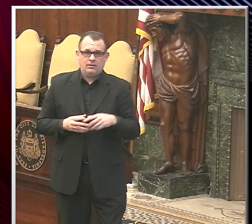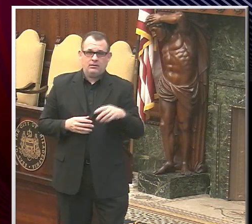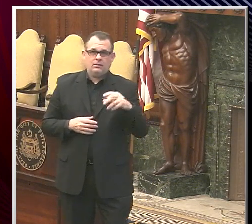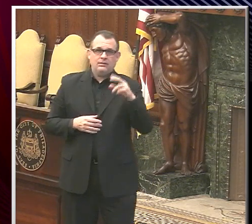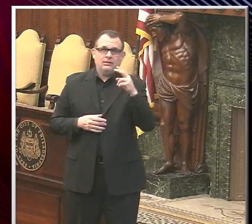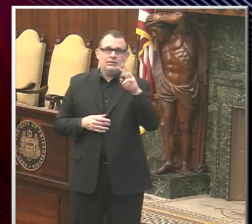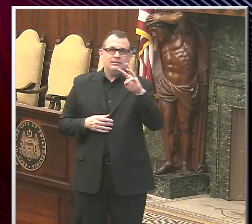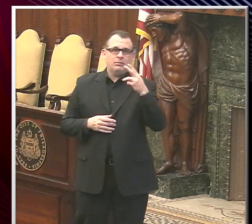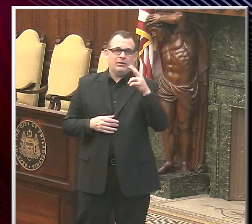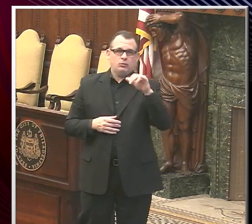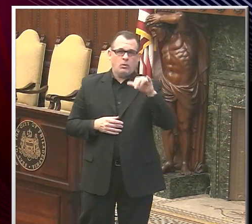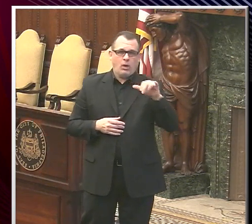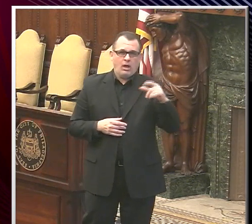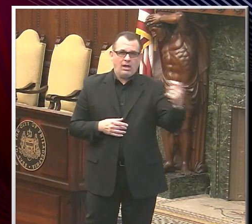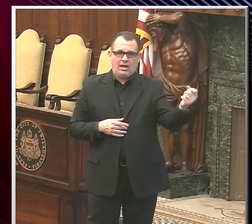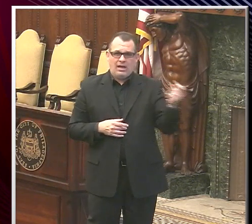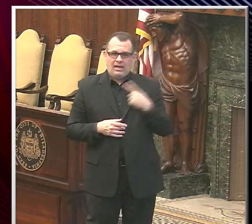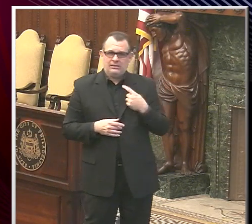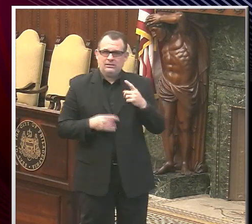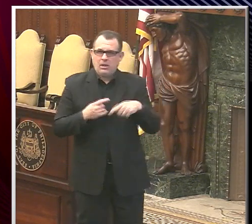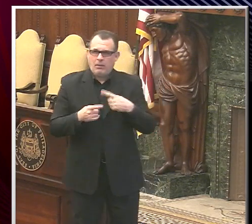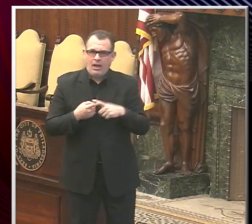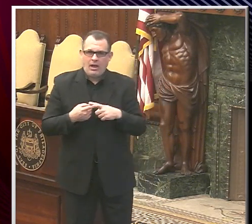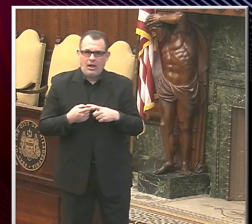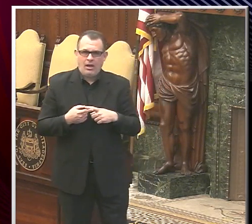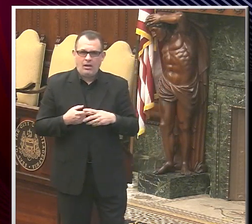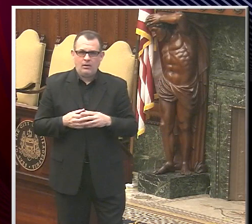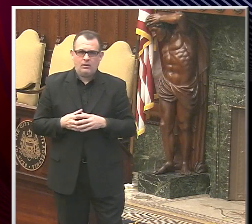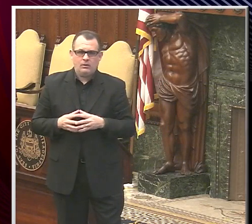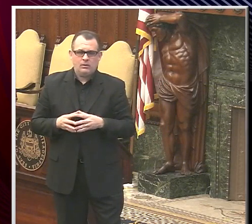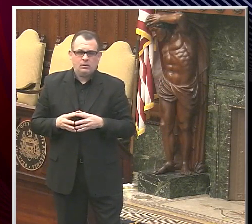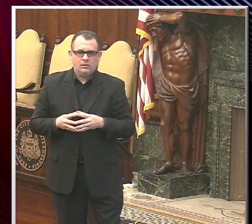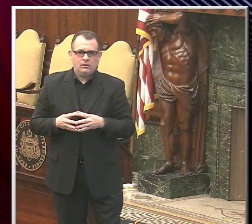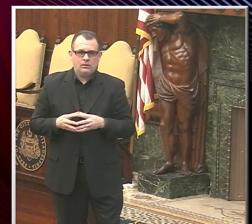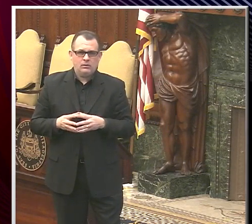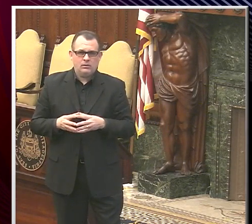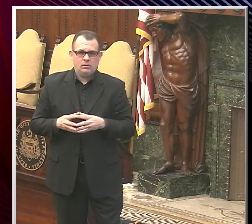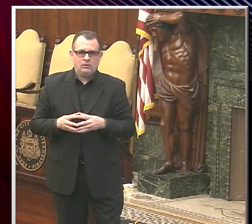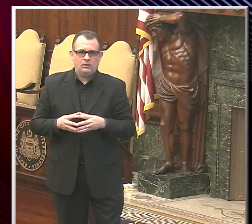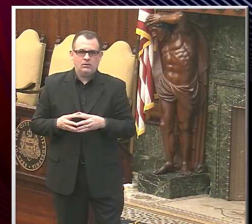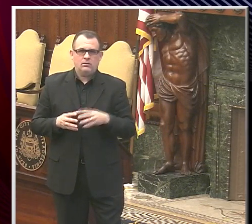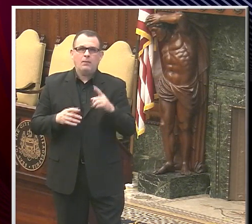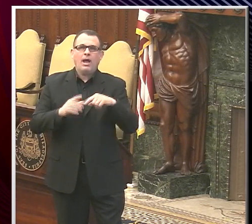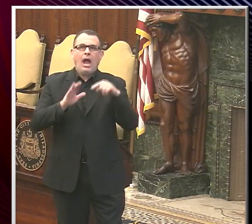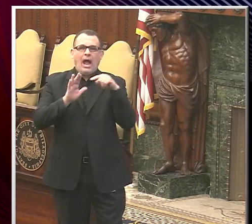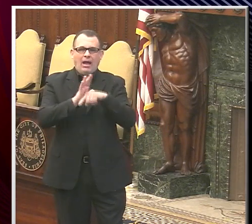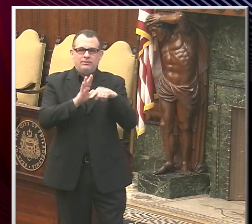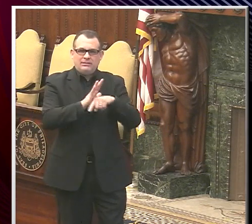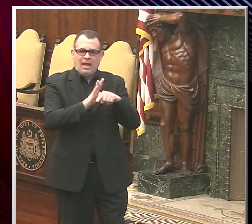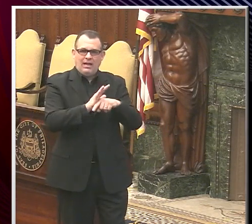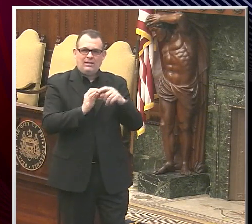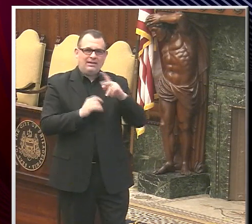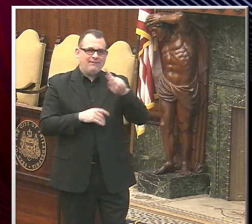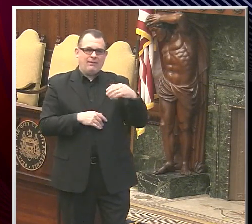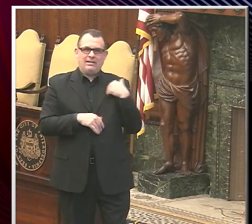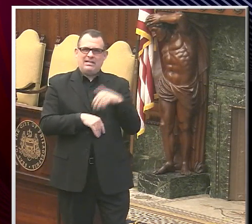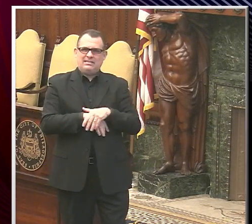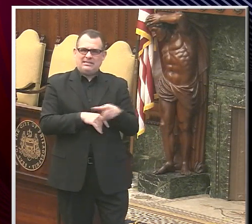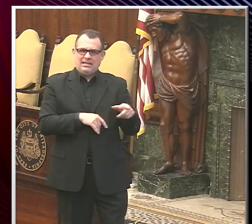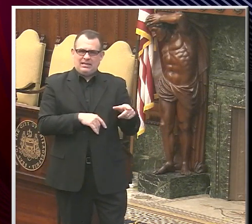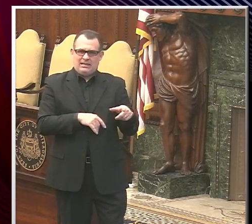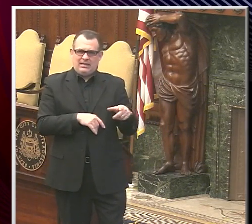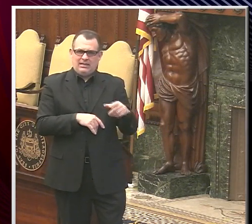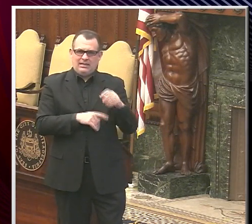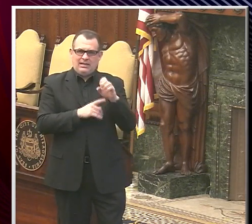who asks about the homicides that took place in Philadelphia. I know we have Erica Atwood